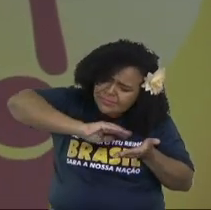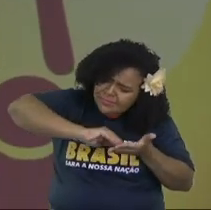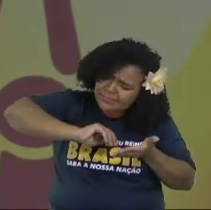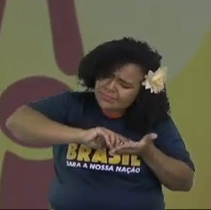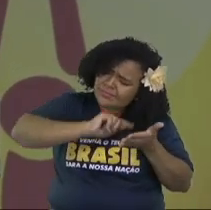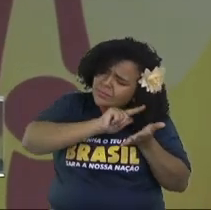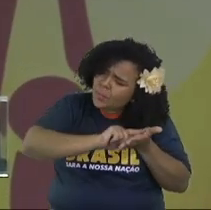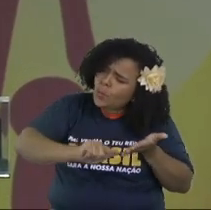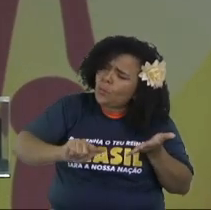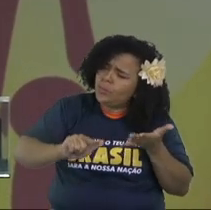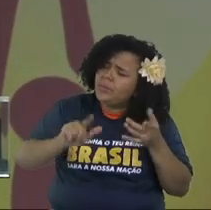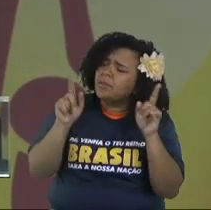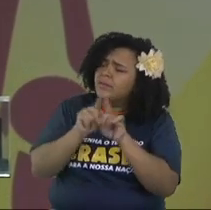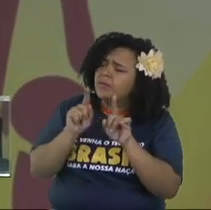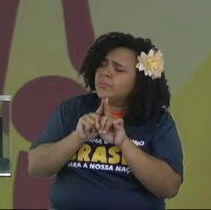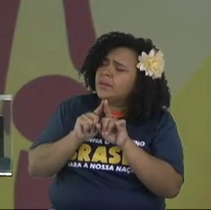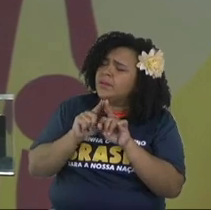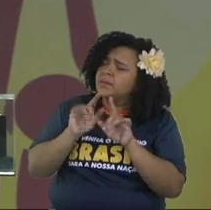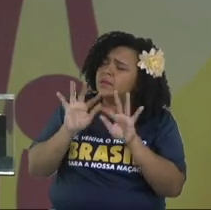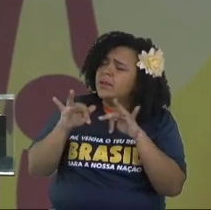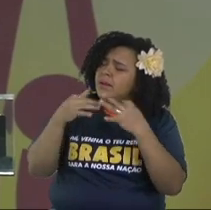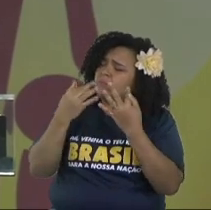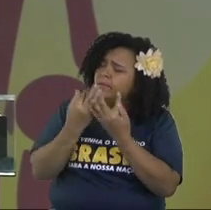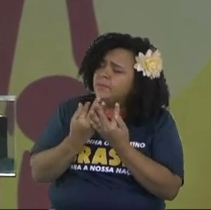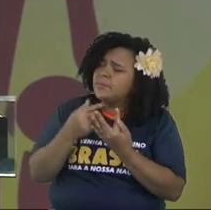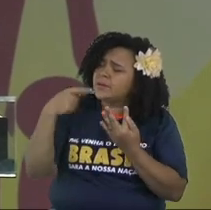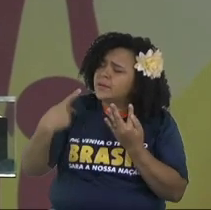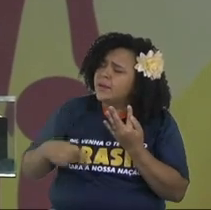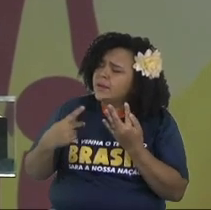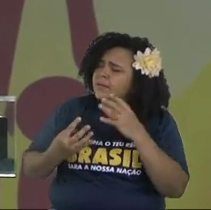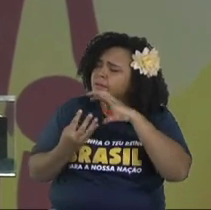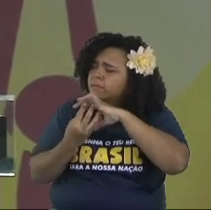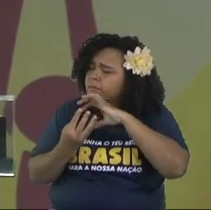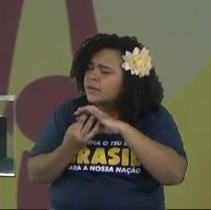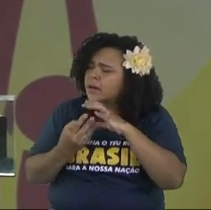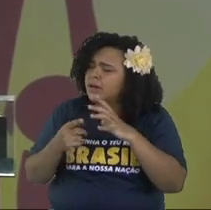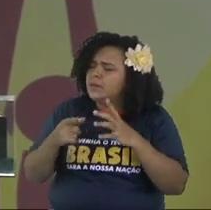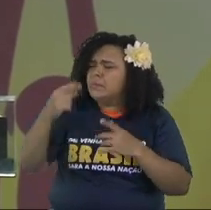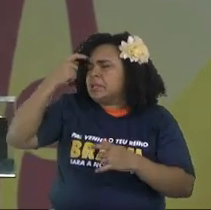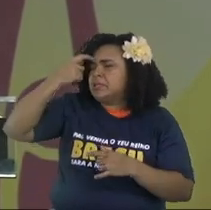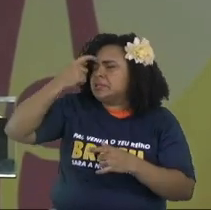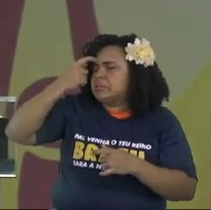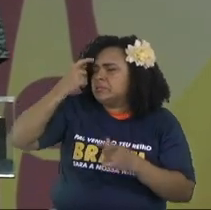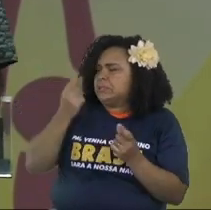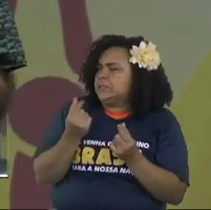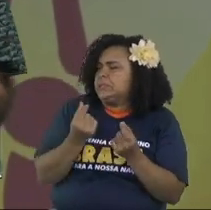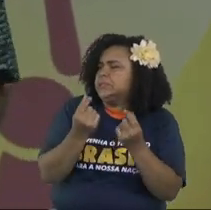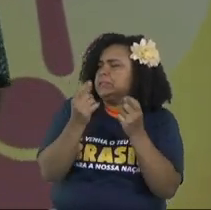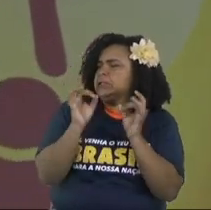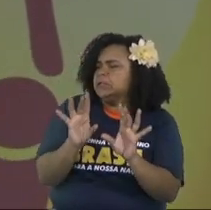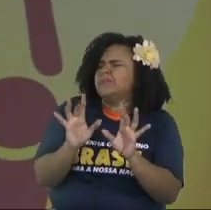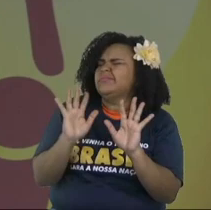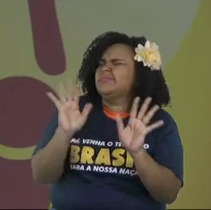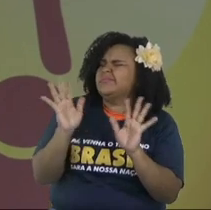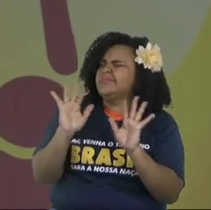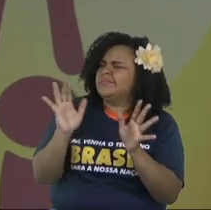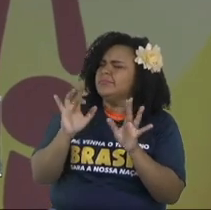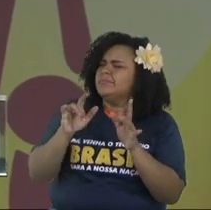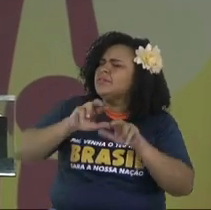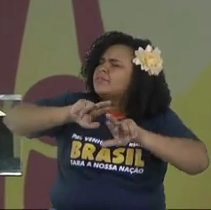some blurriness in our lives of thinking that richness is only a money part